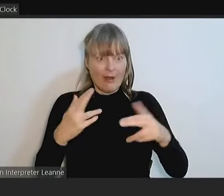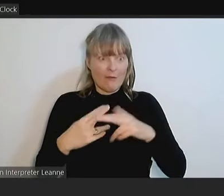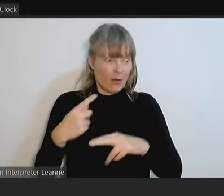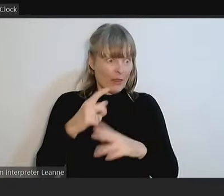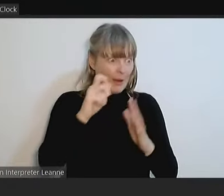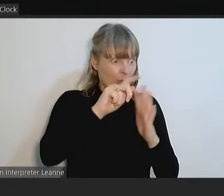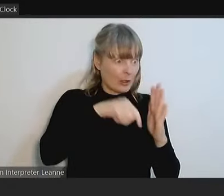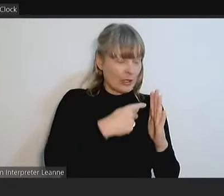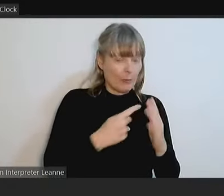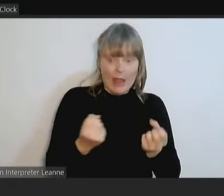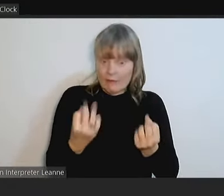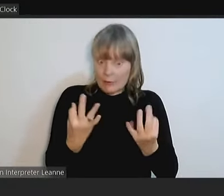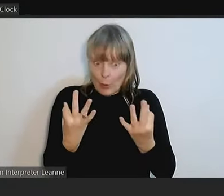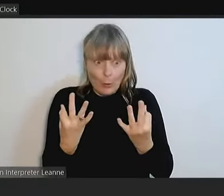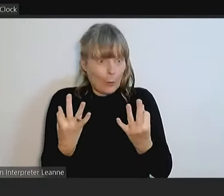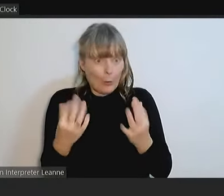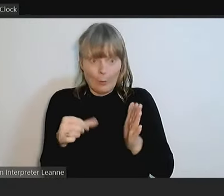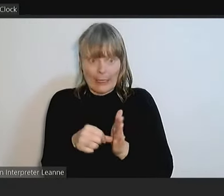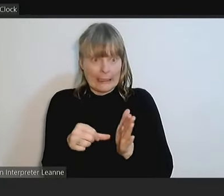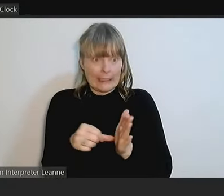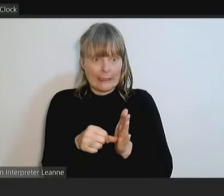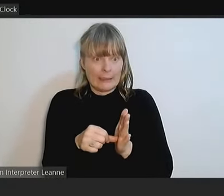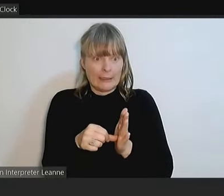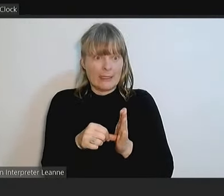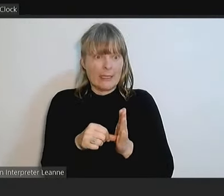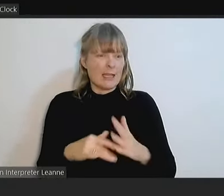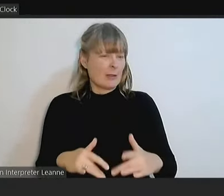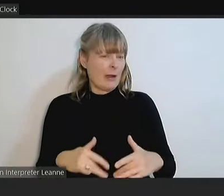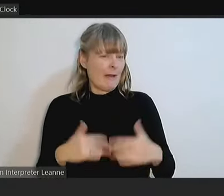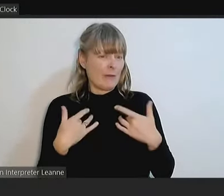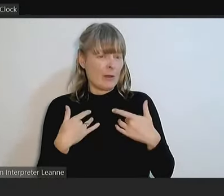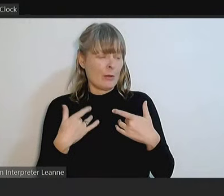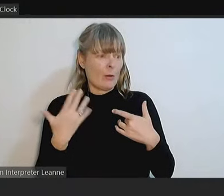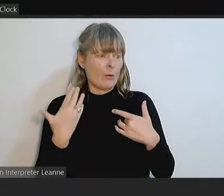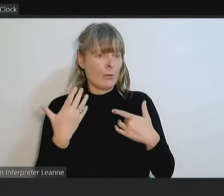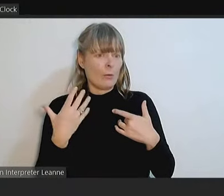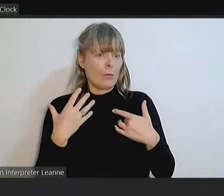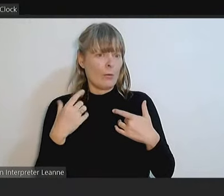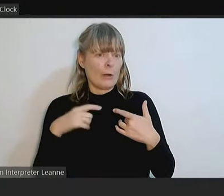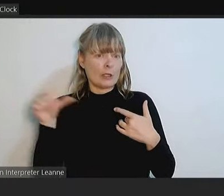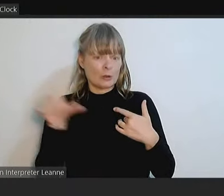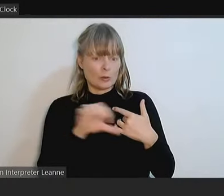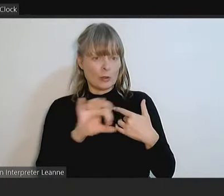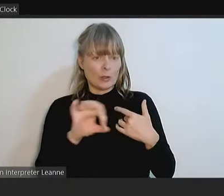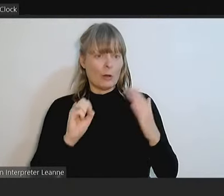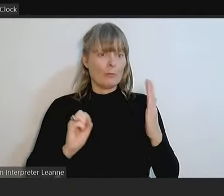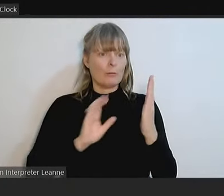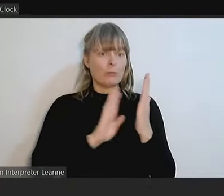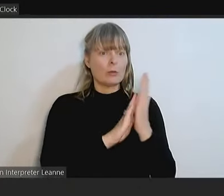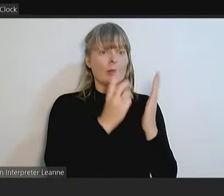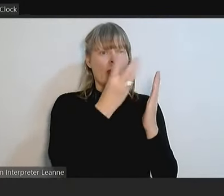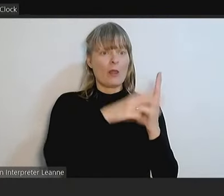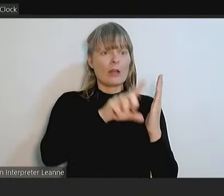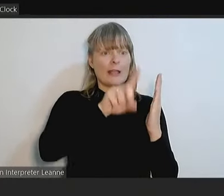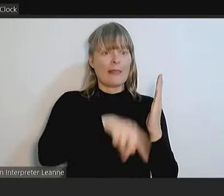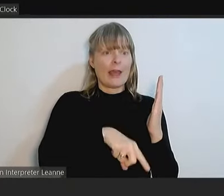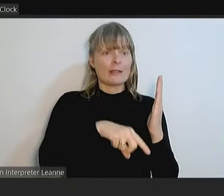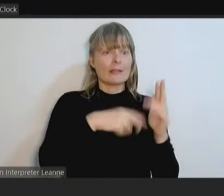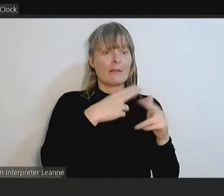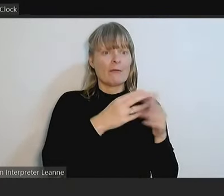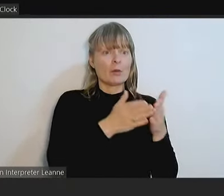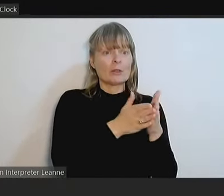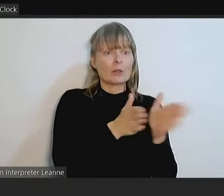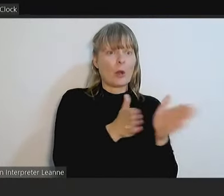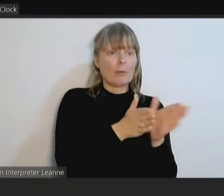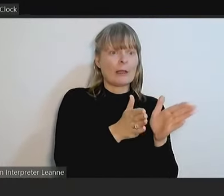I feel as though in that context it's disingenuous to put $30,000 towards scoping, raising expectations of the community that I think